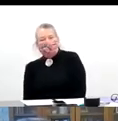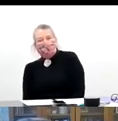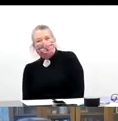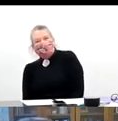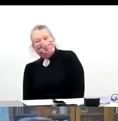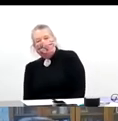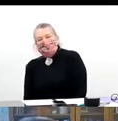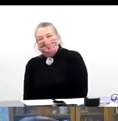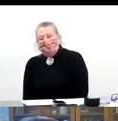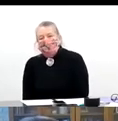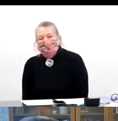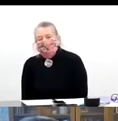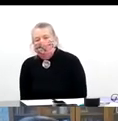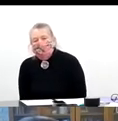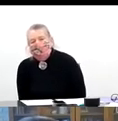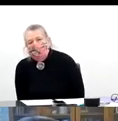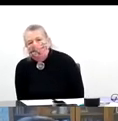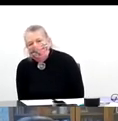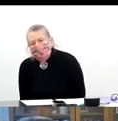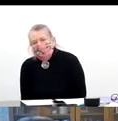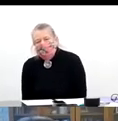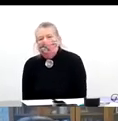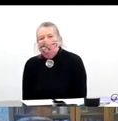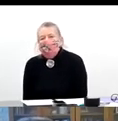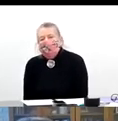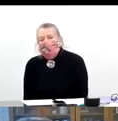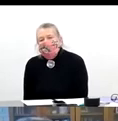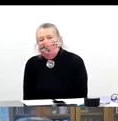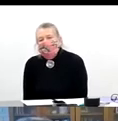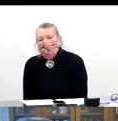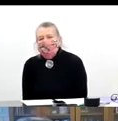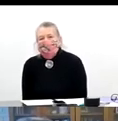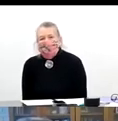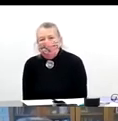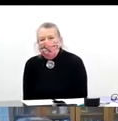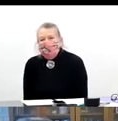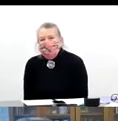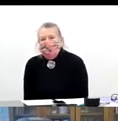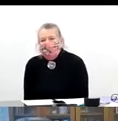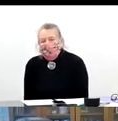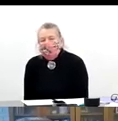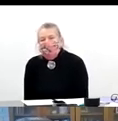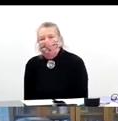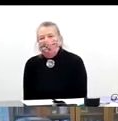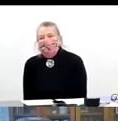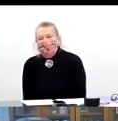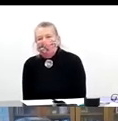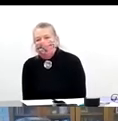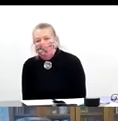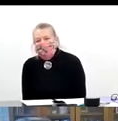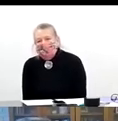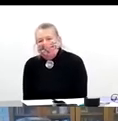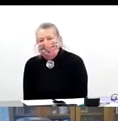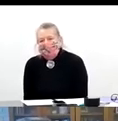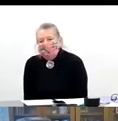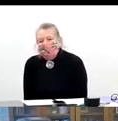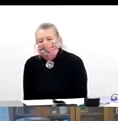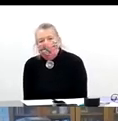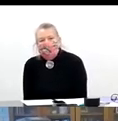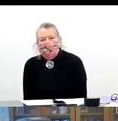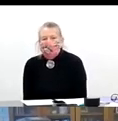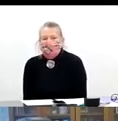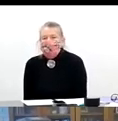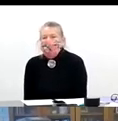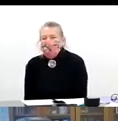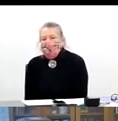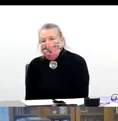Okay. Thank you. Uh, the next question, uh, and I'd like to start with Dr. Lee and then get, uh, Clay and